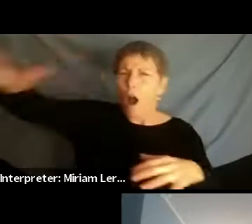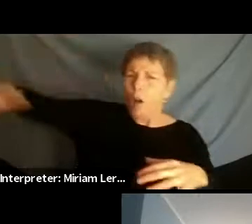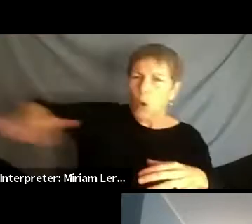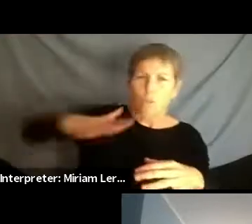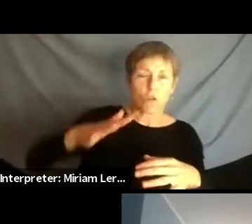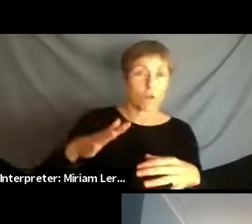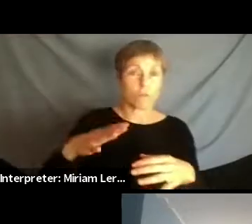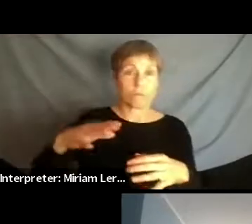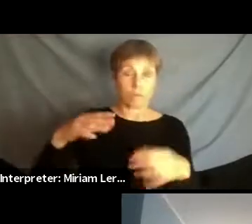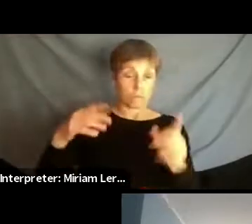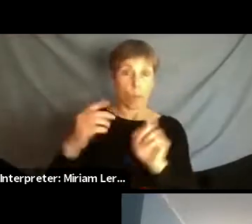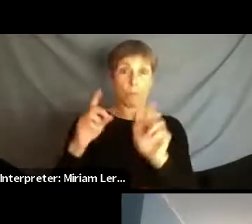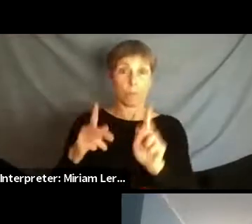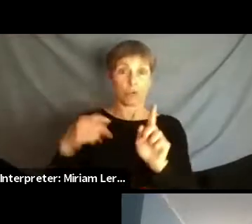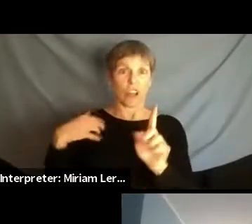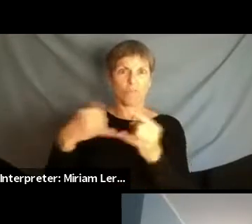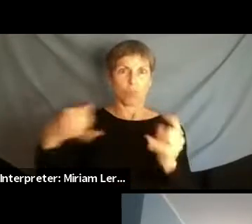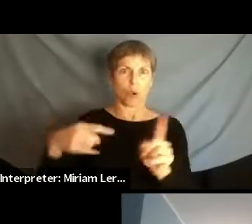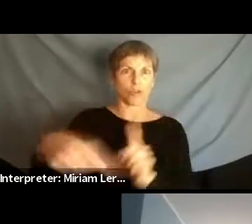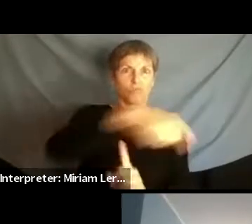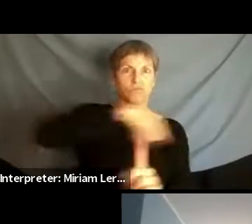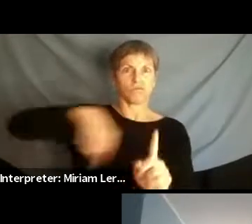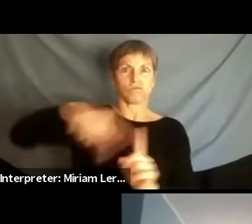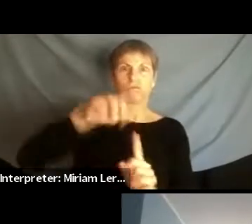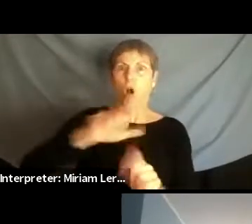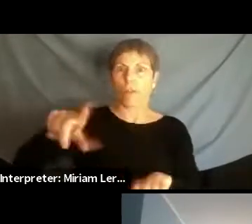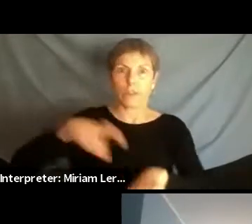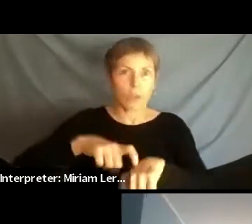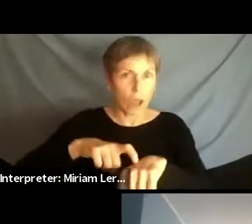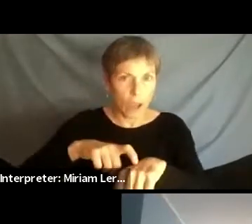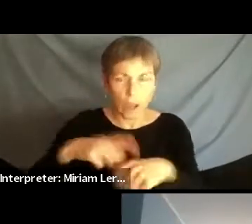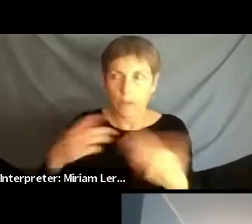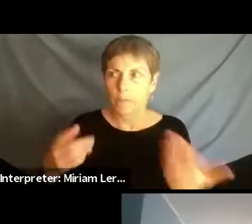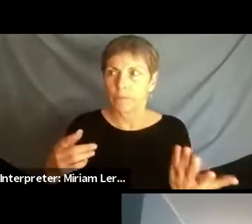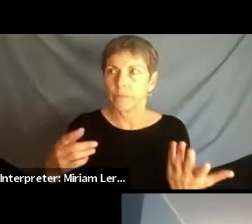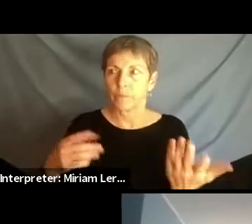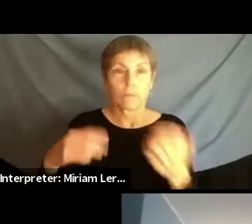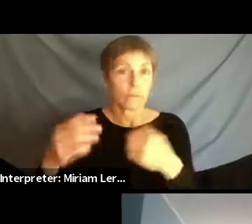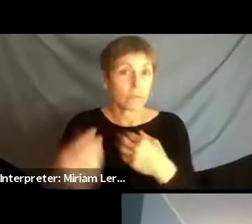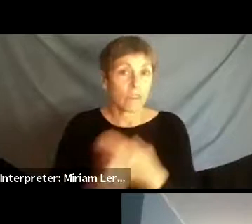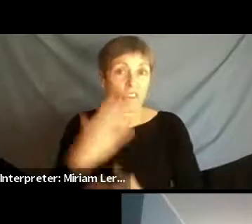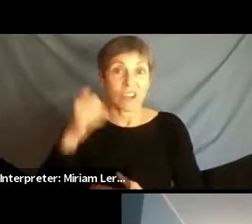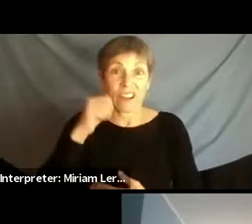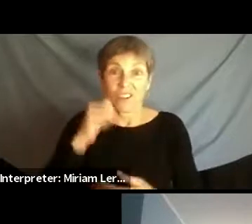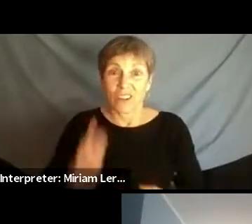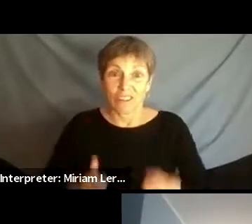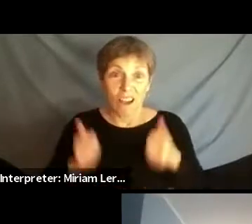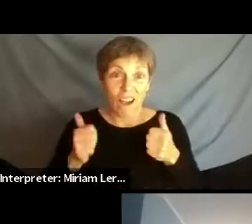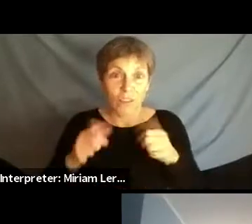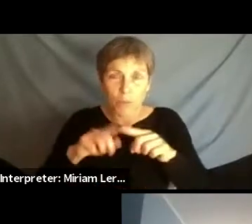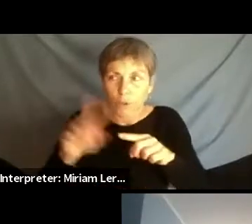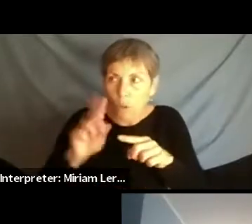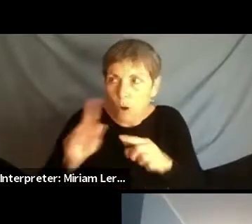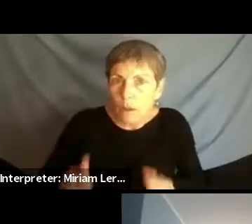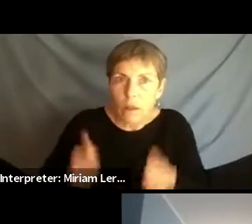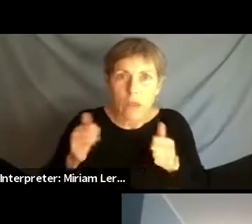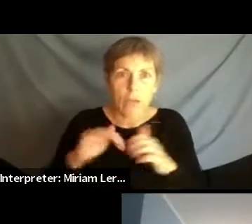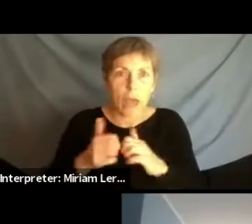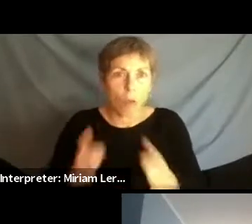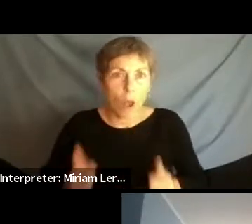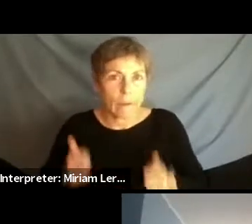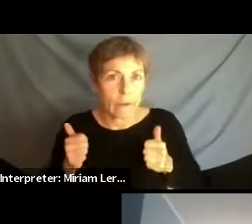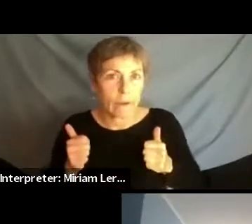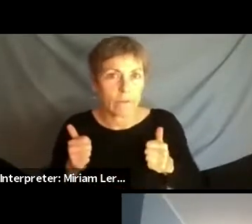us, impacting everyday lives based on where and how we are located at the intersection of